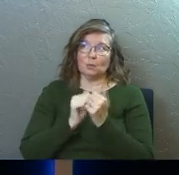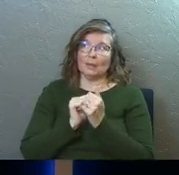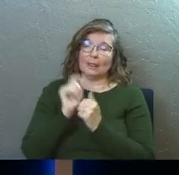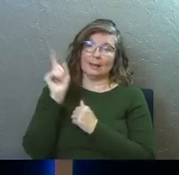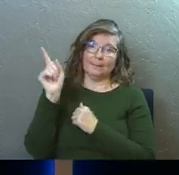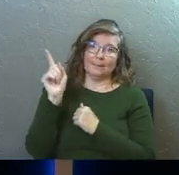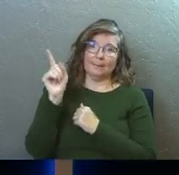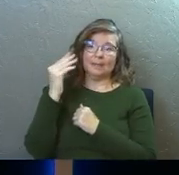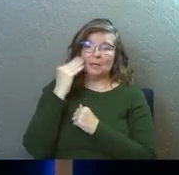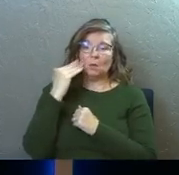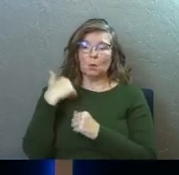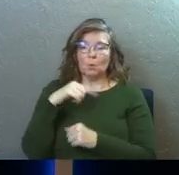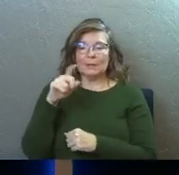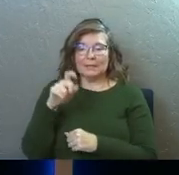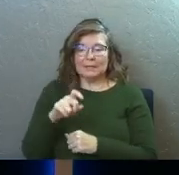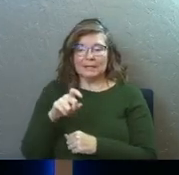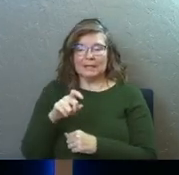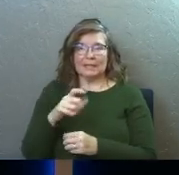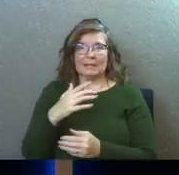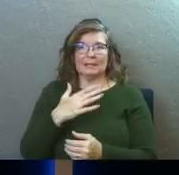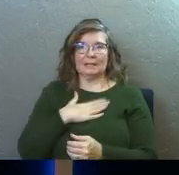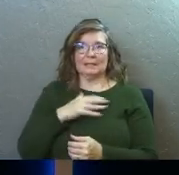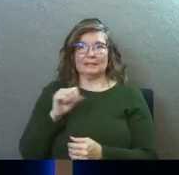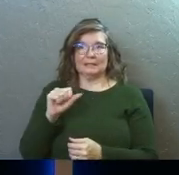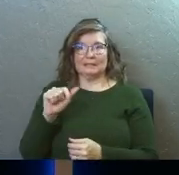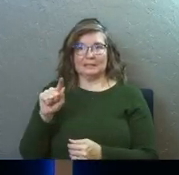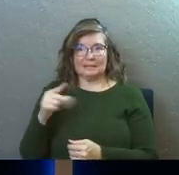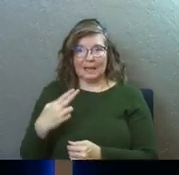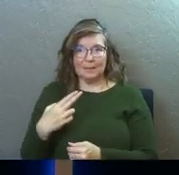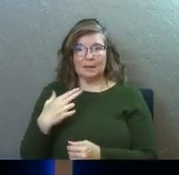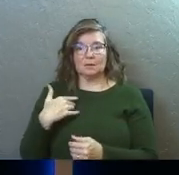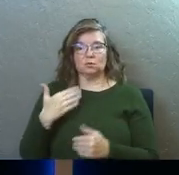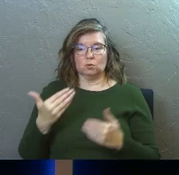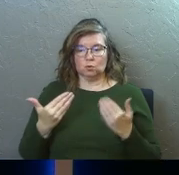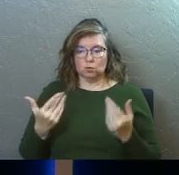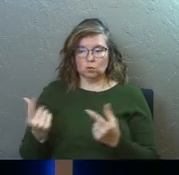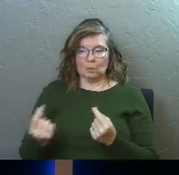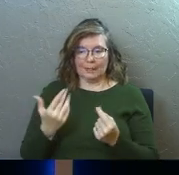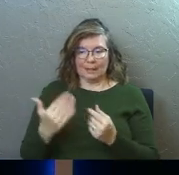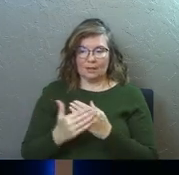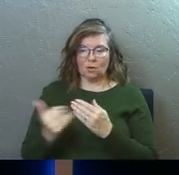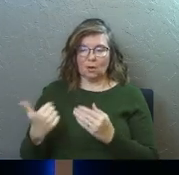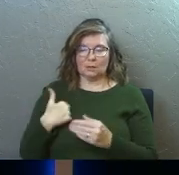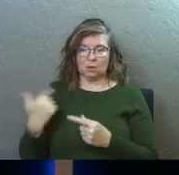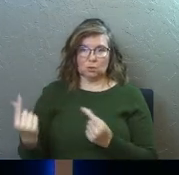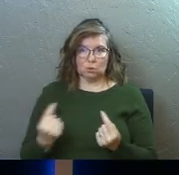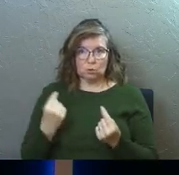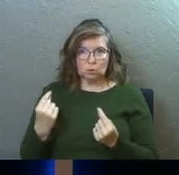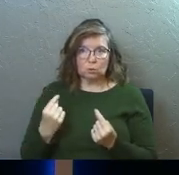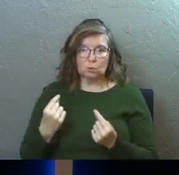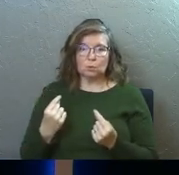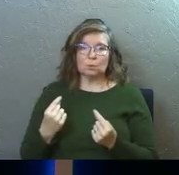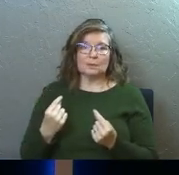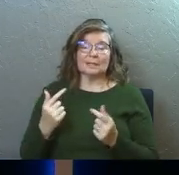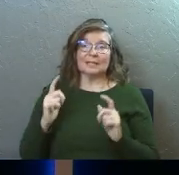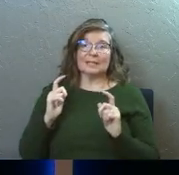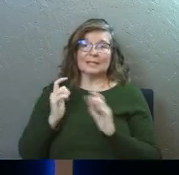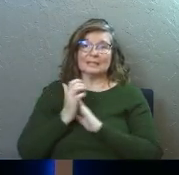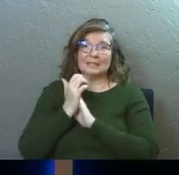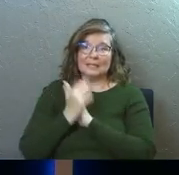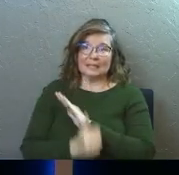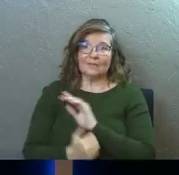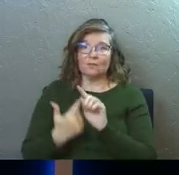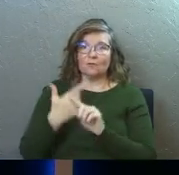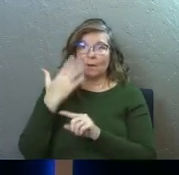him. He knows that we need this Sabbath to be able to move forward and do the things that he has called us to do. It is a gift